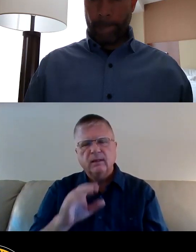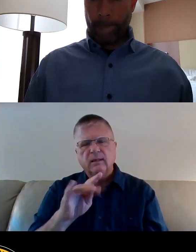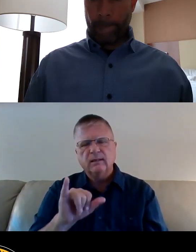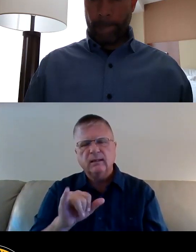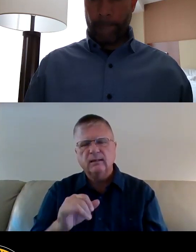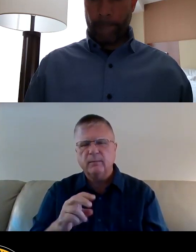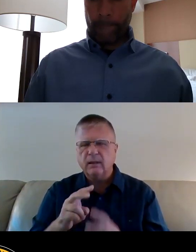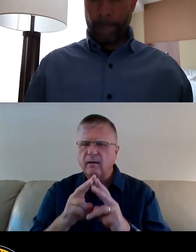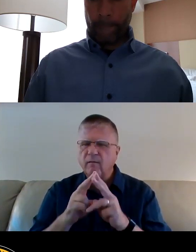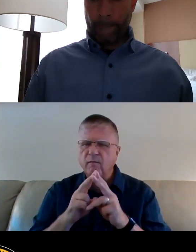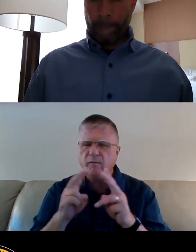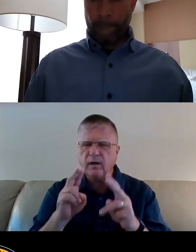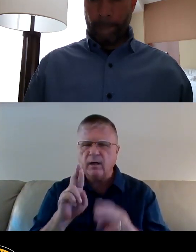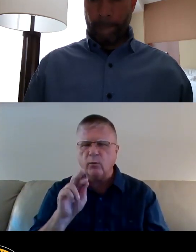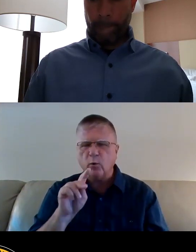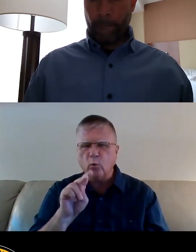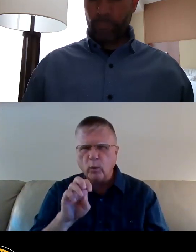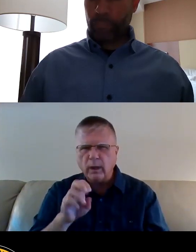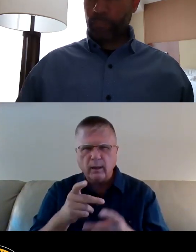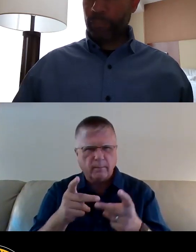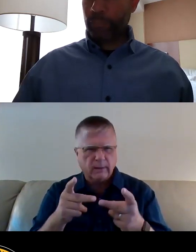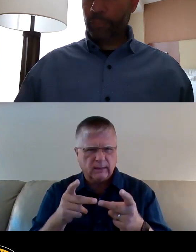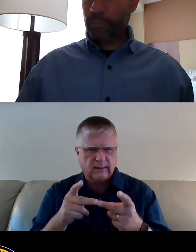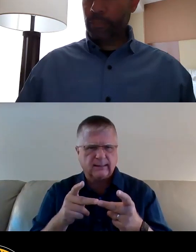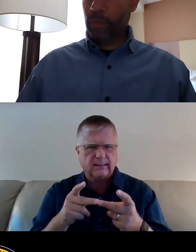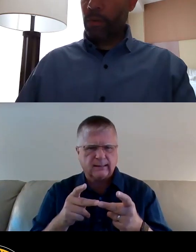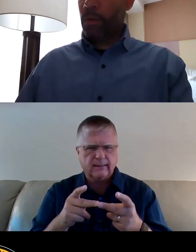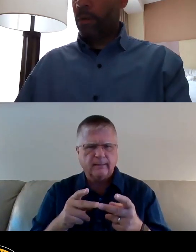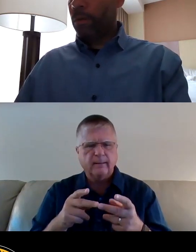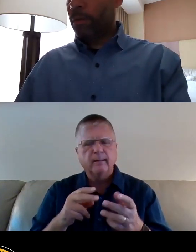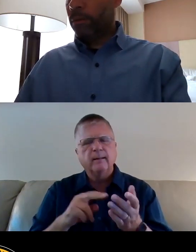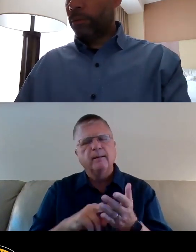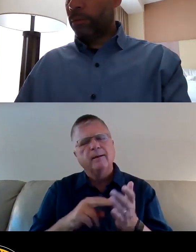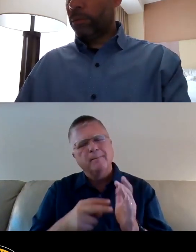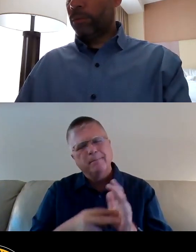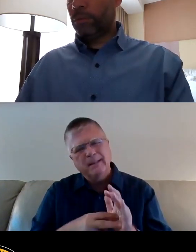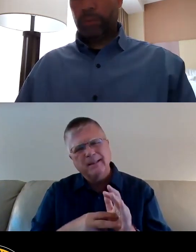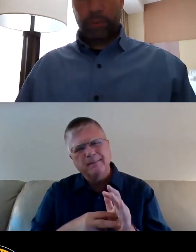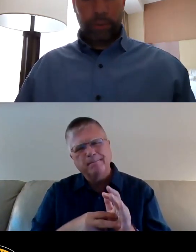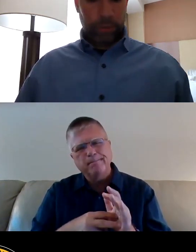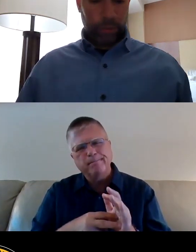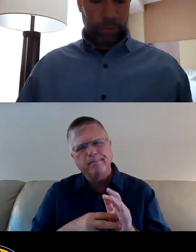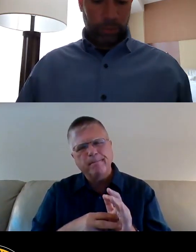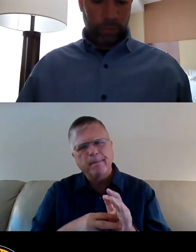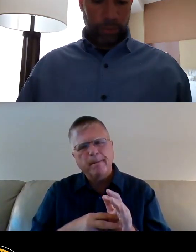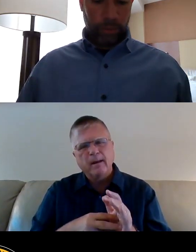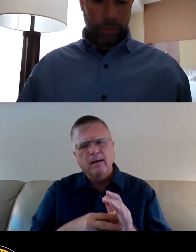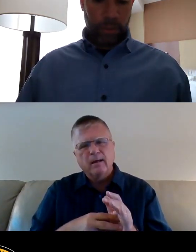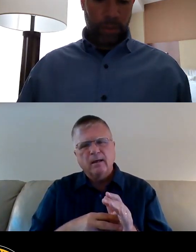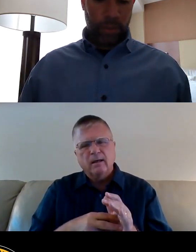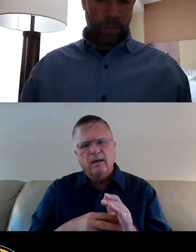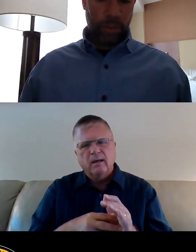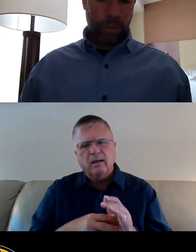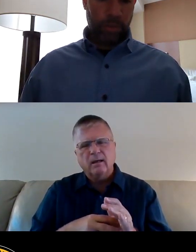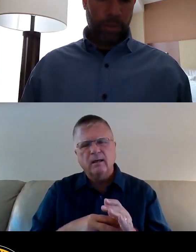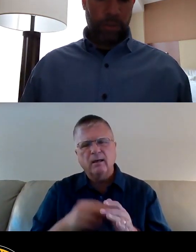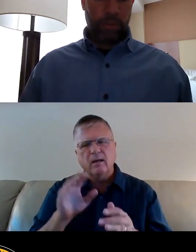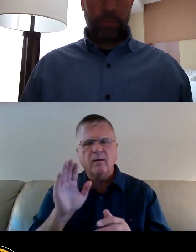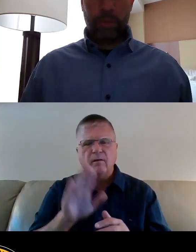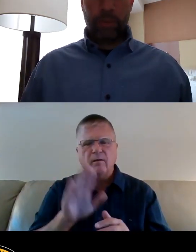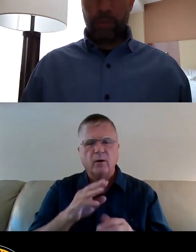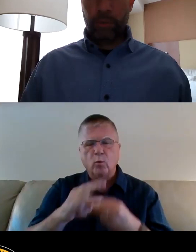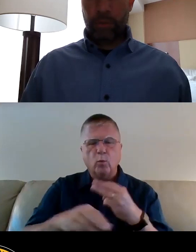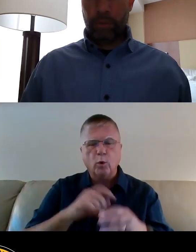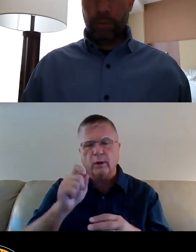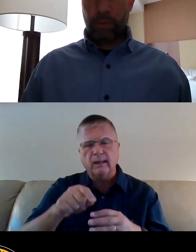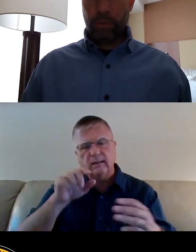rare position in the sense that there were needs to be addressed even when